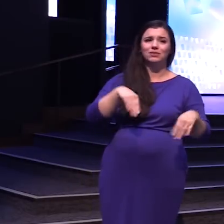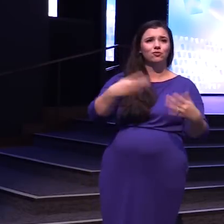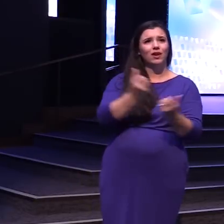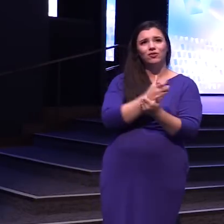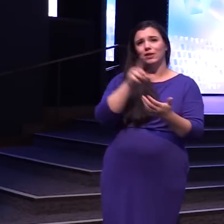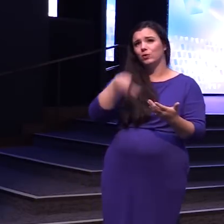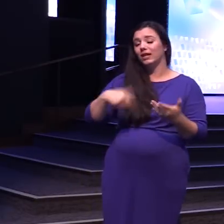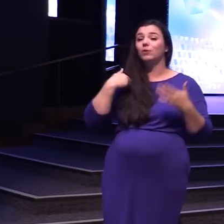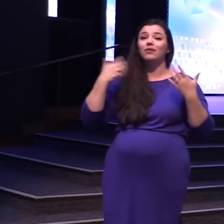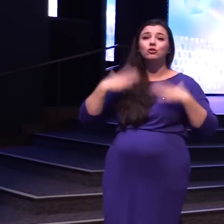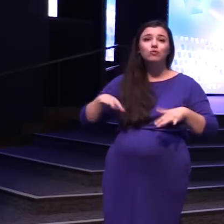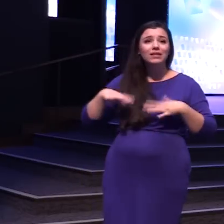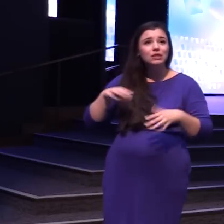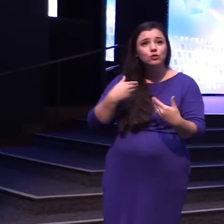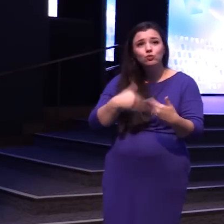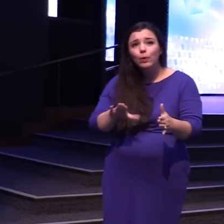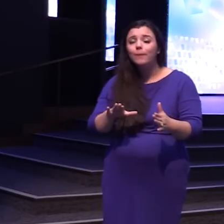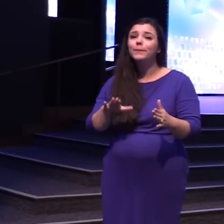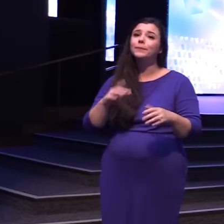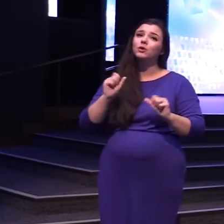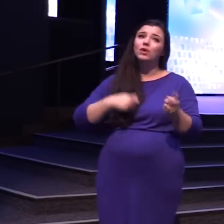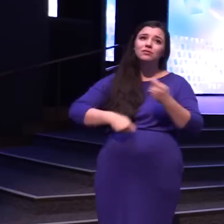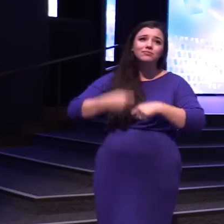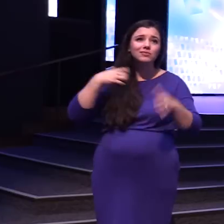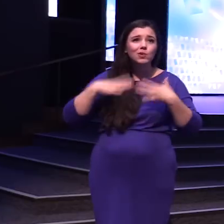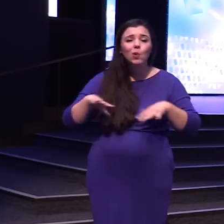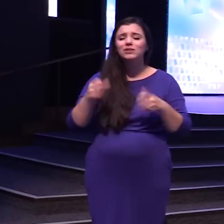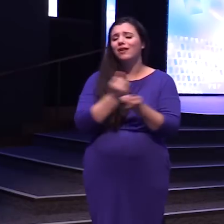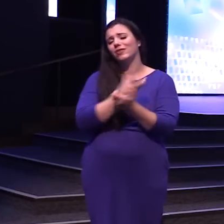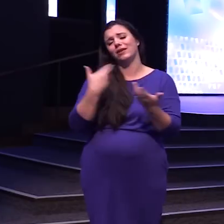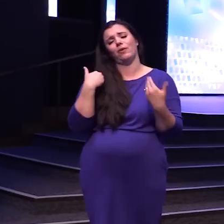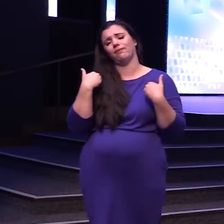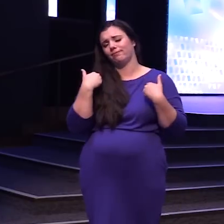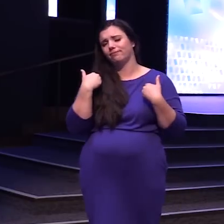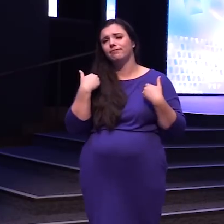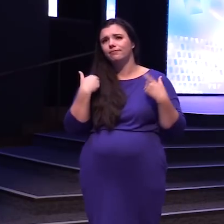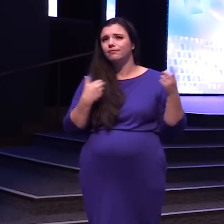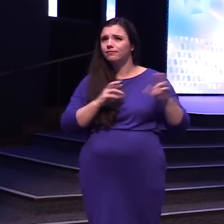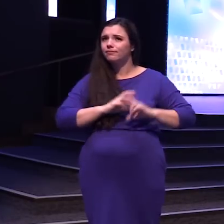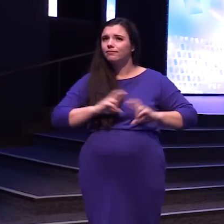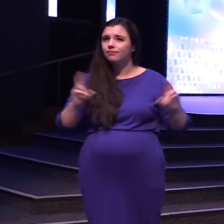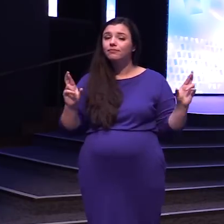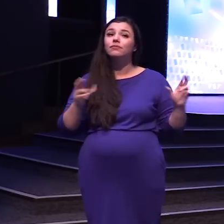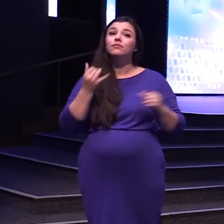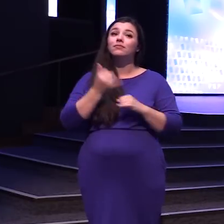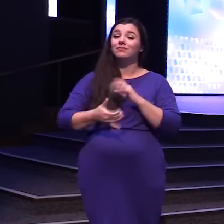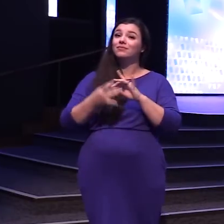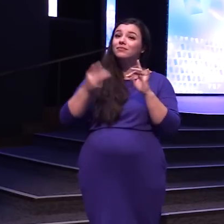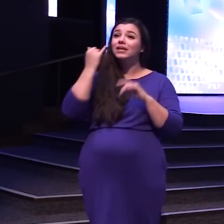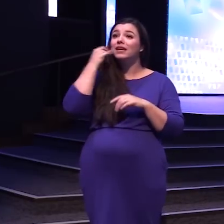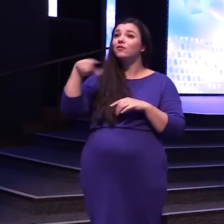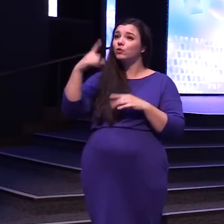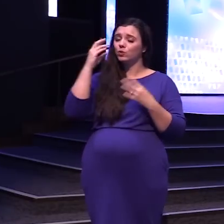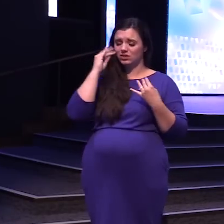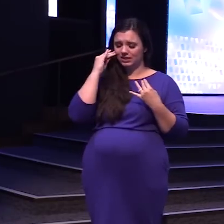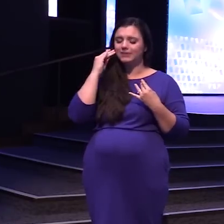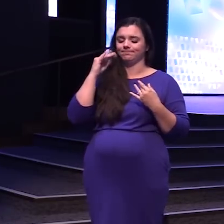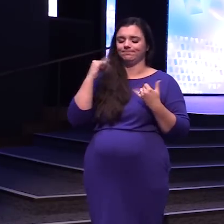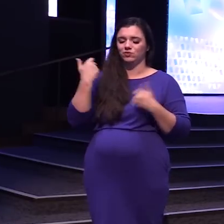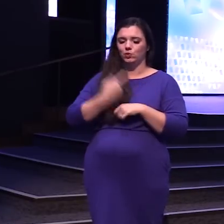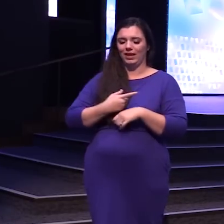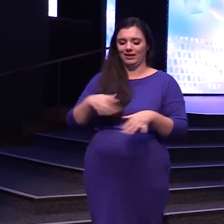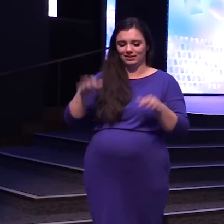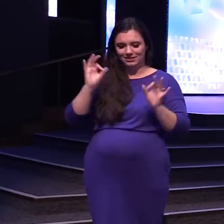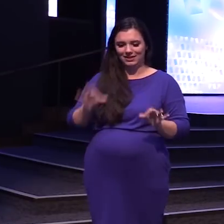Dressing Rooms We Have Everything And The Last Thing I Want To Mention Pastor Bridget Said Salvation If You Said Today I Decided